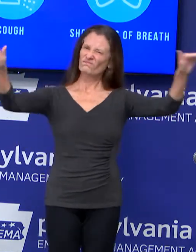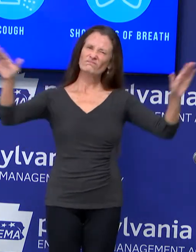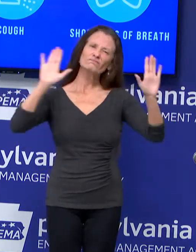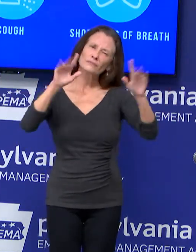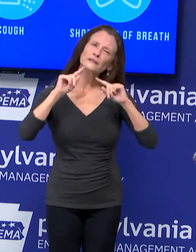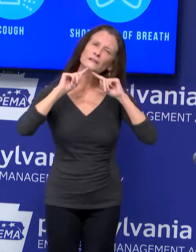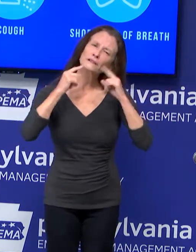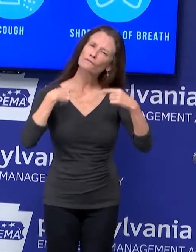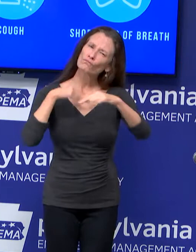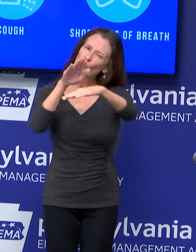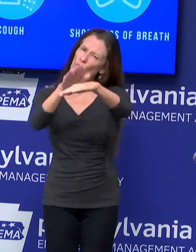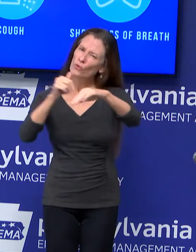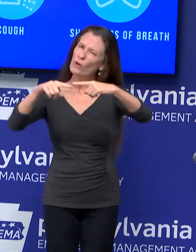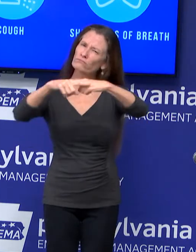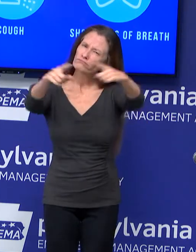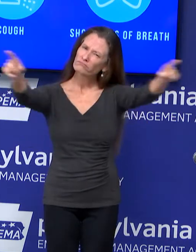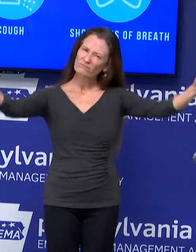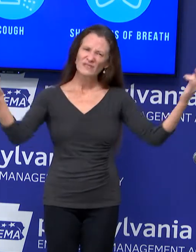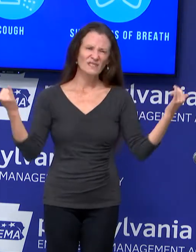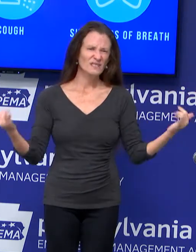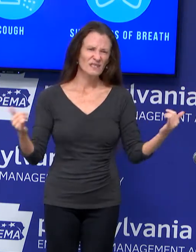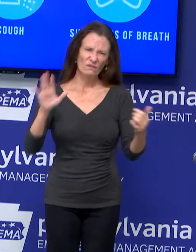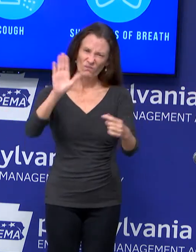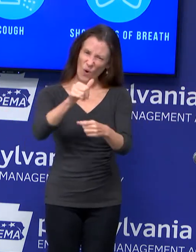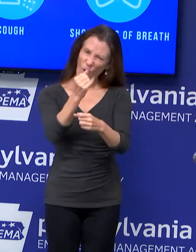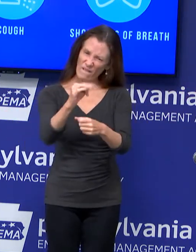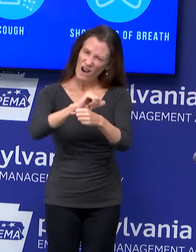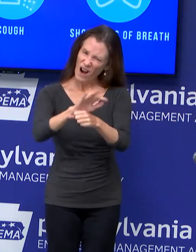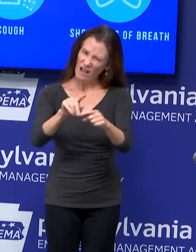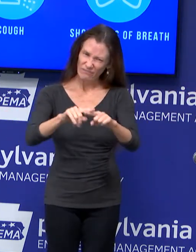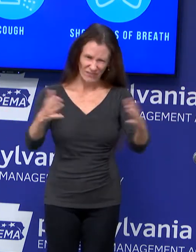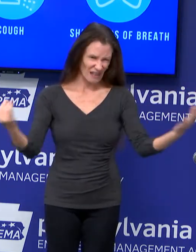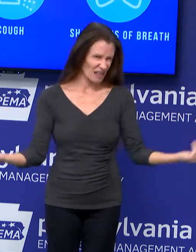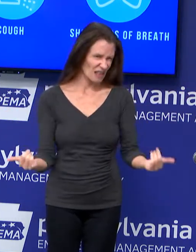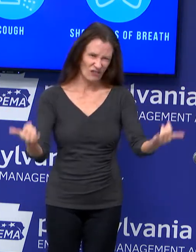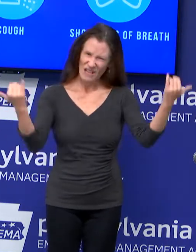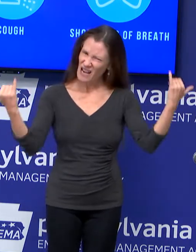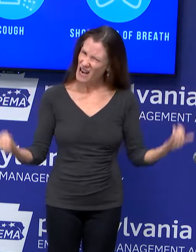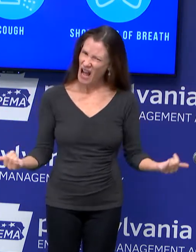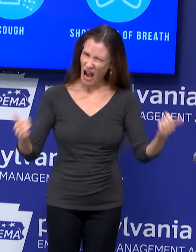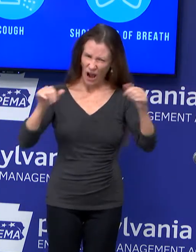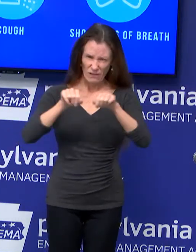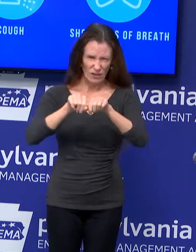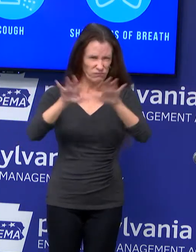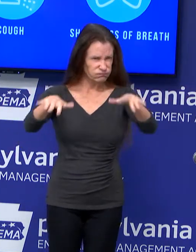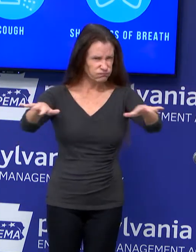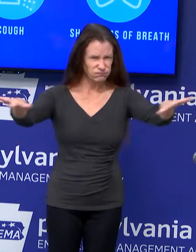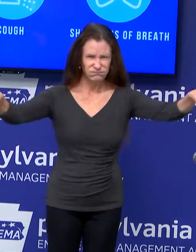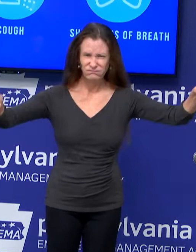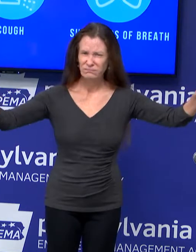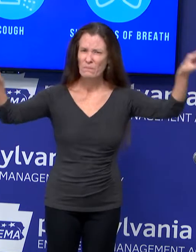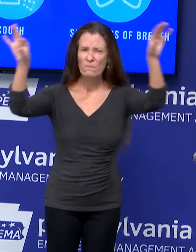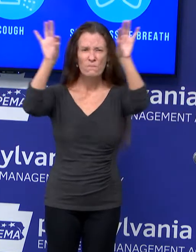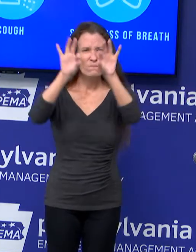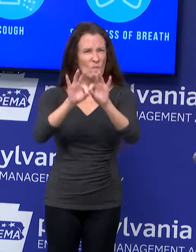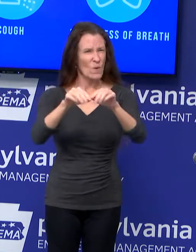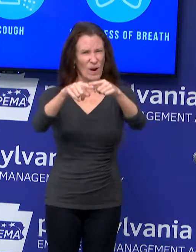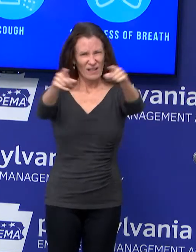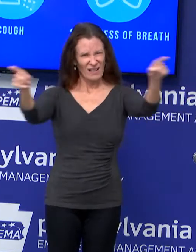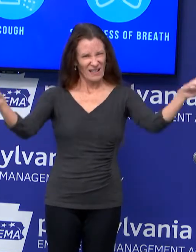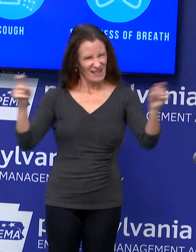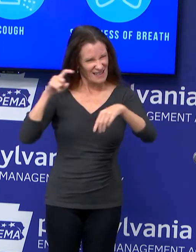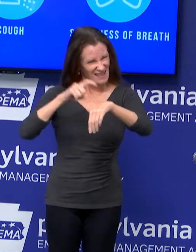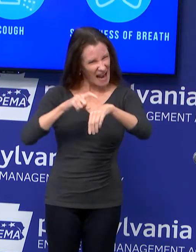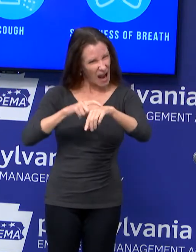COVID-19 is right here. And we are at a critical point. We all need to take steps